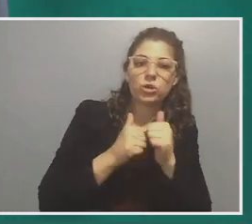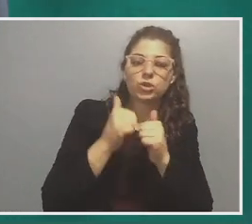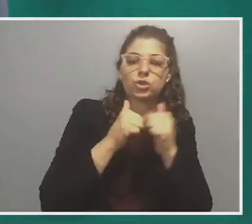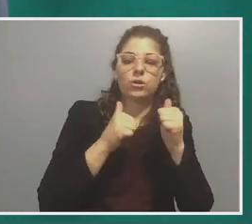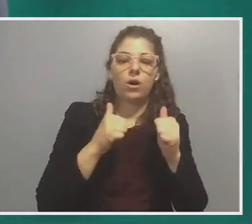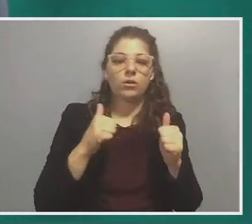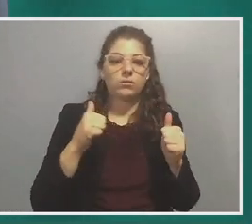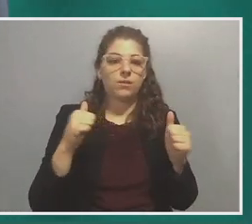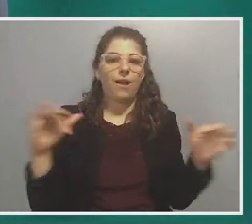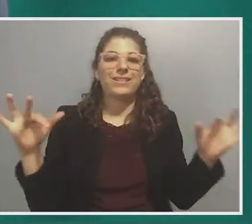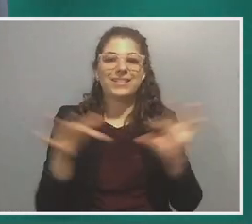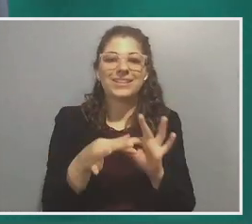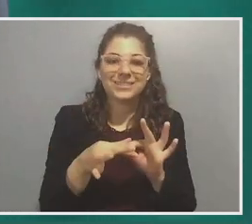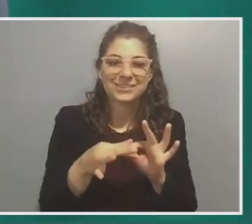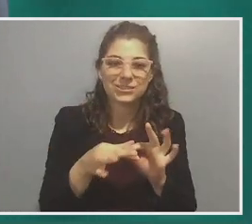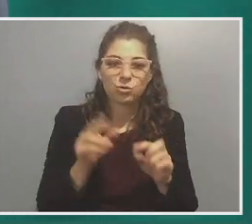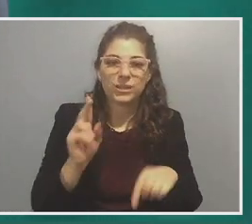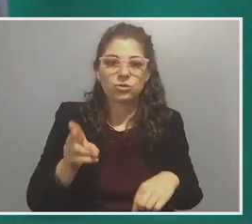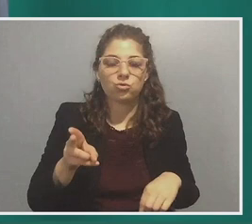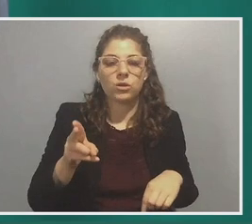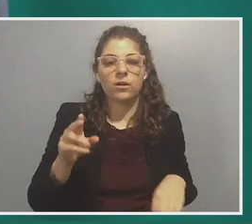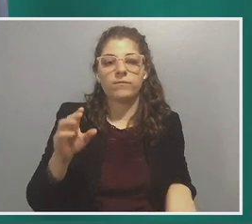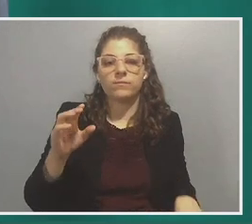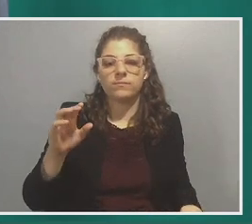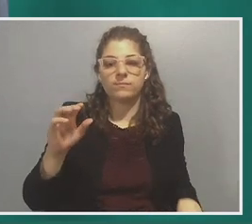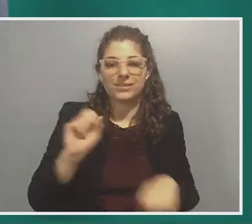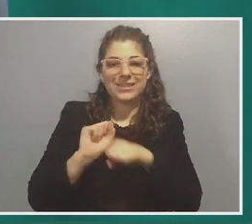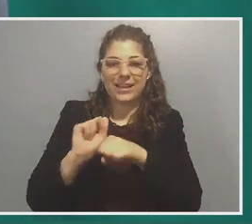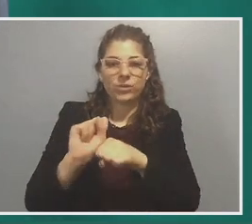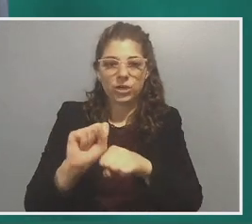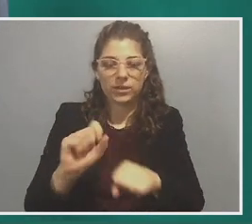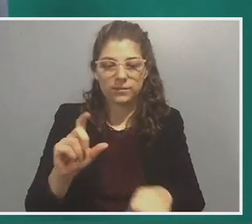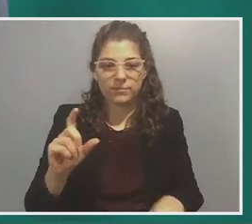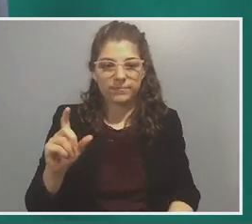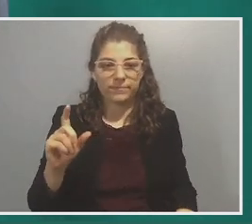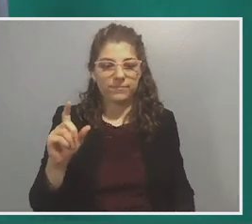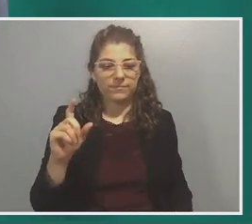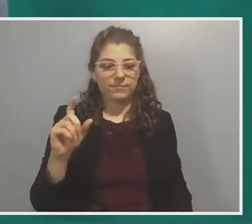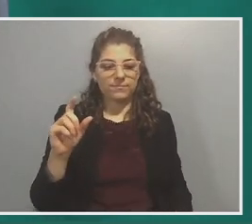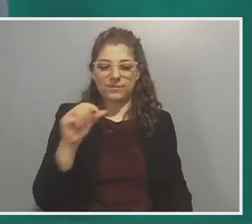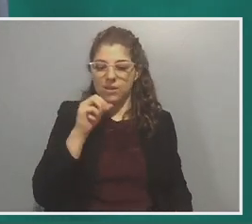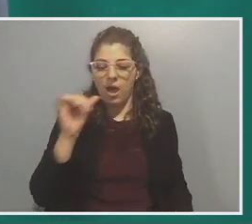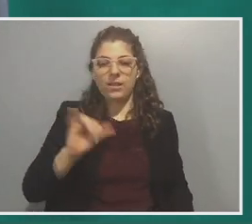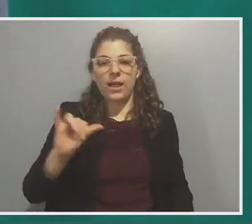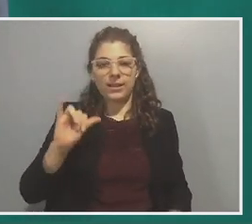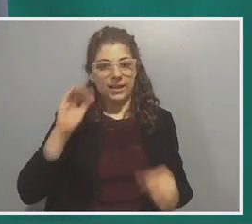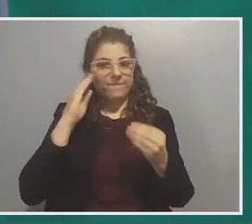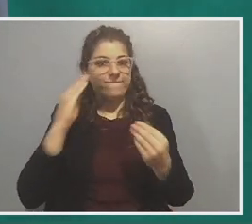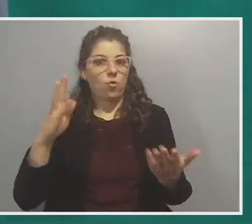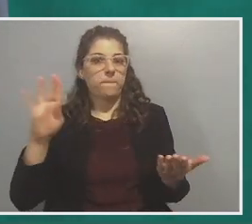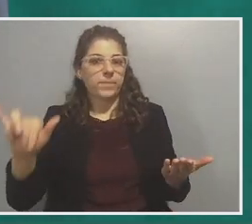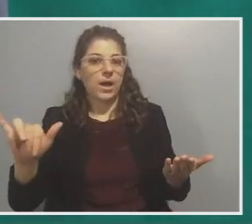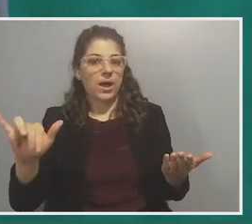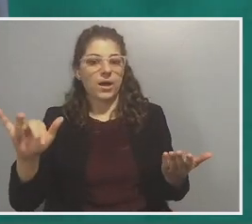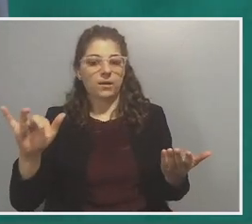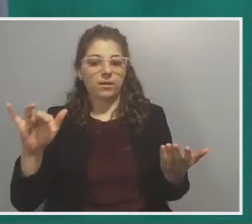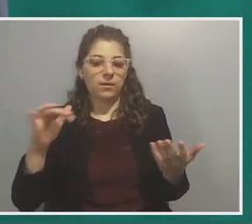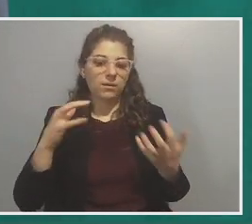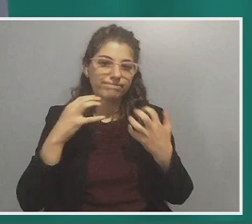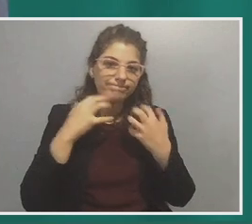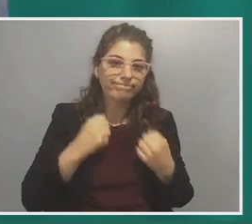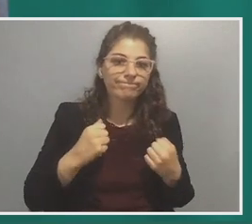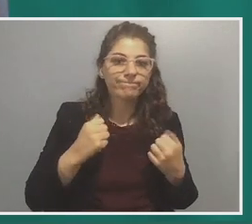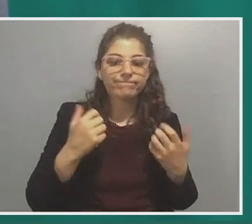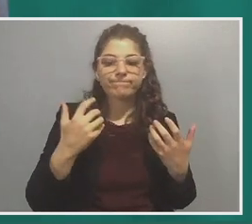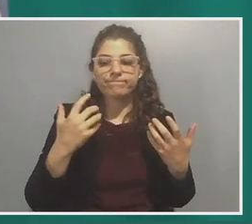linked to the history of chattel slavery in this country. Not like informed by, or like carrying a little bit of remnants